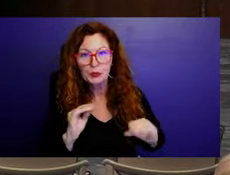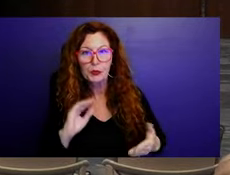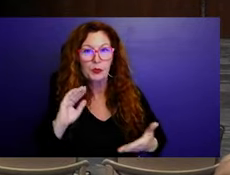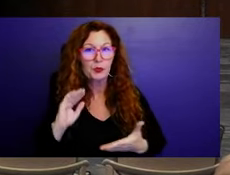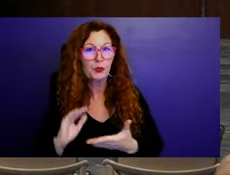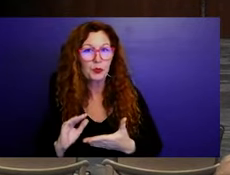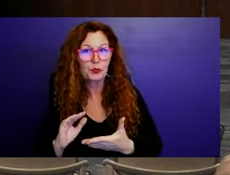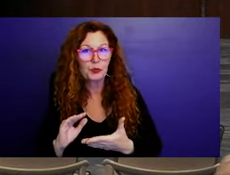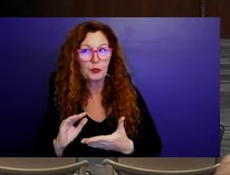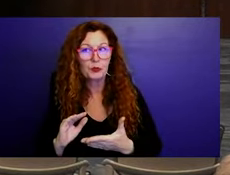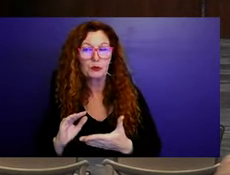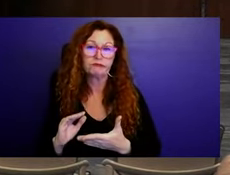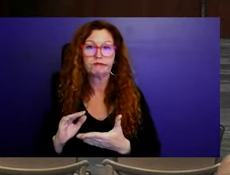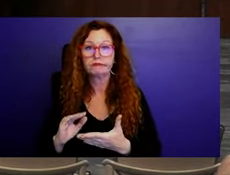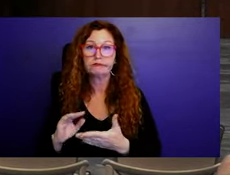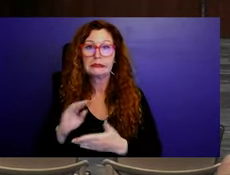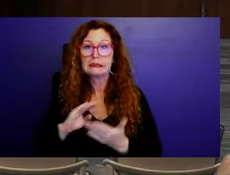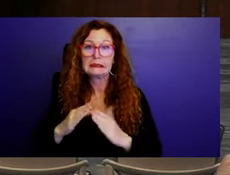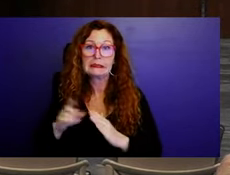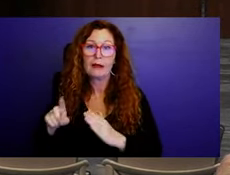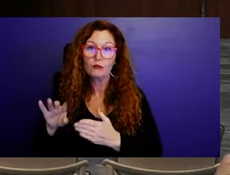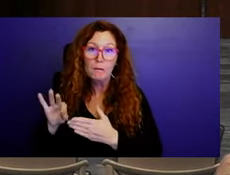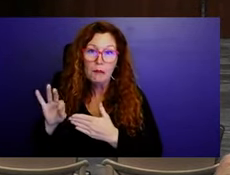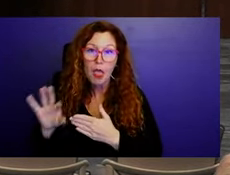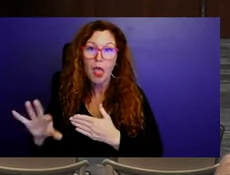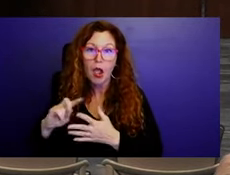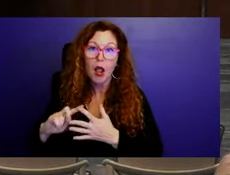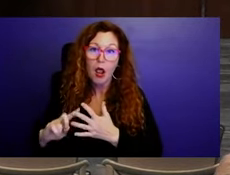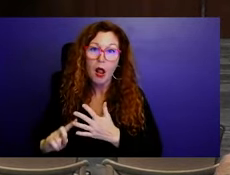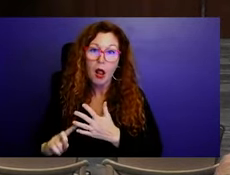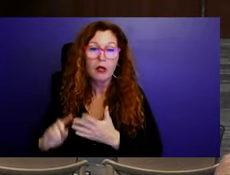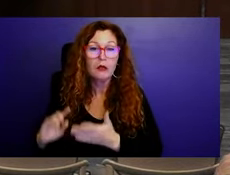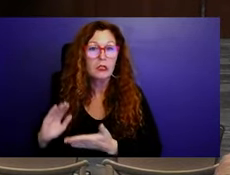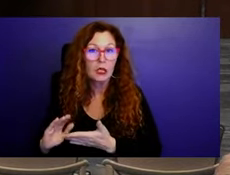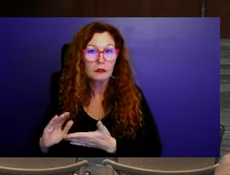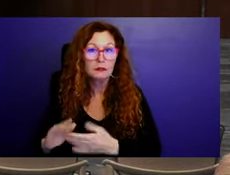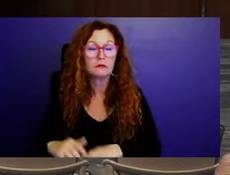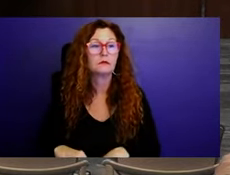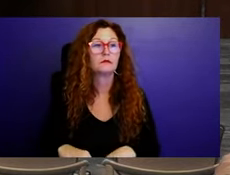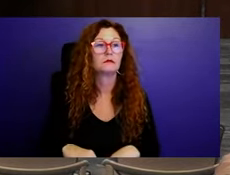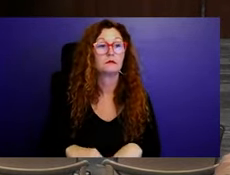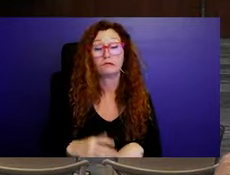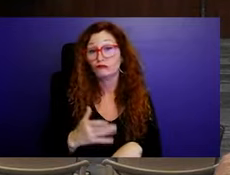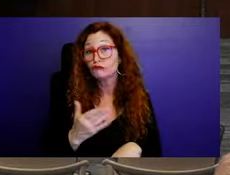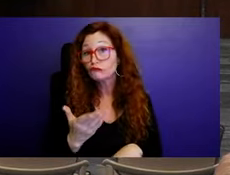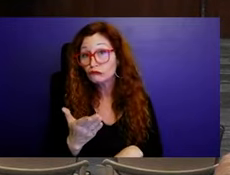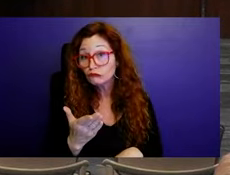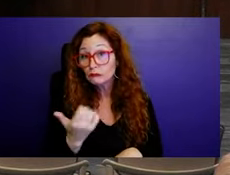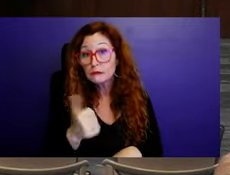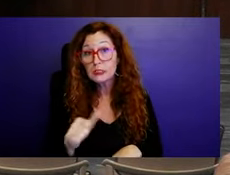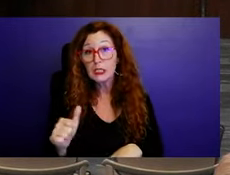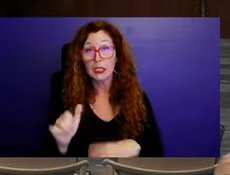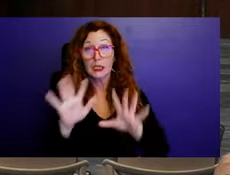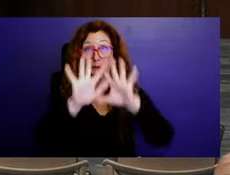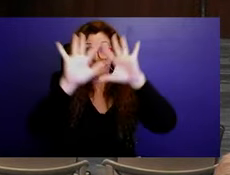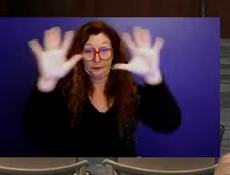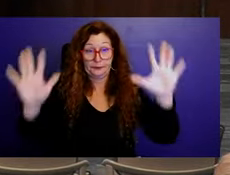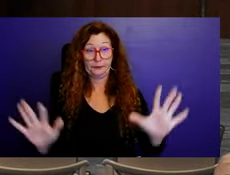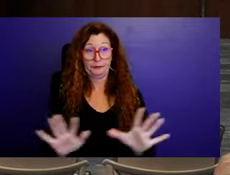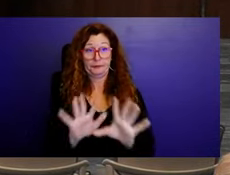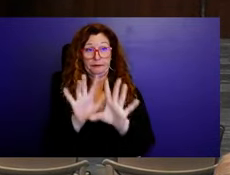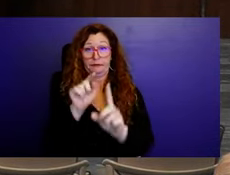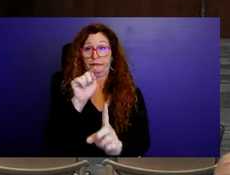evaluation, if you've looked at areas that are, you know, maybe provide more commercial space and how